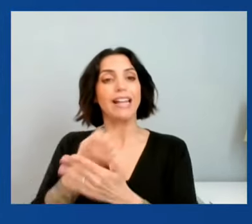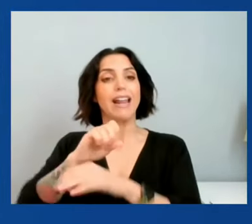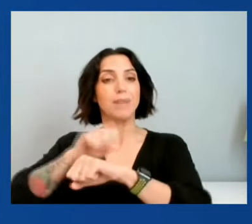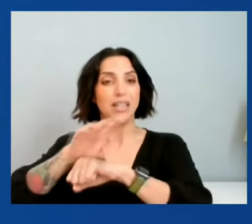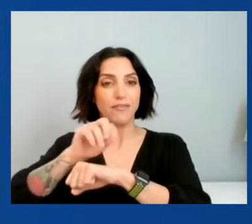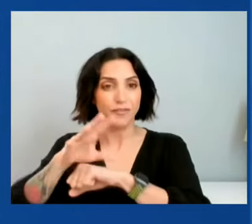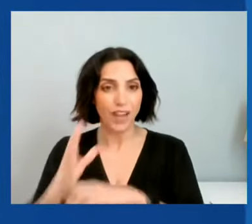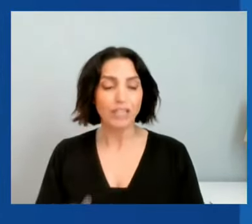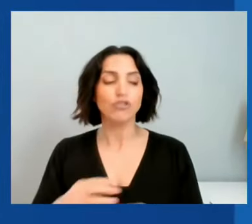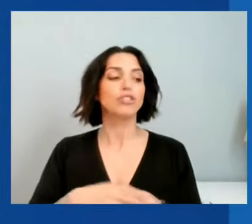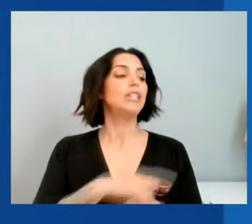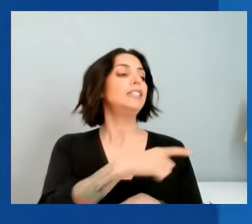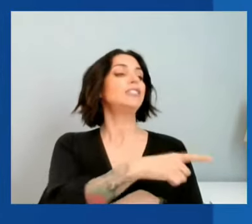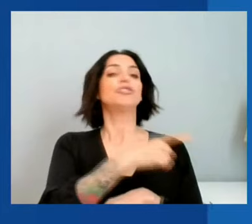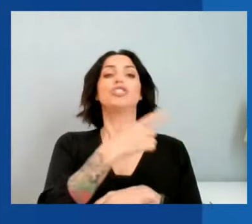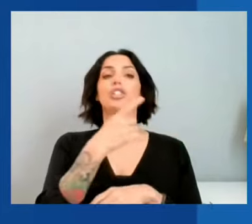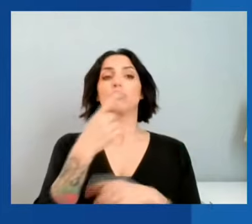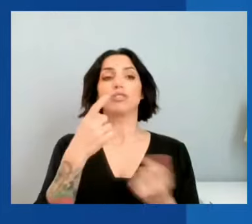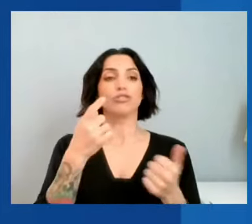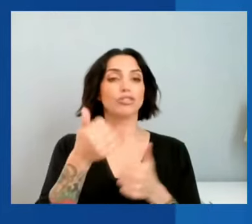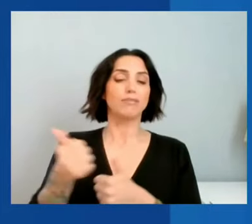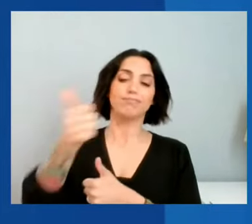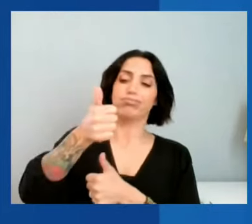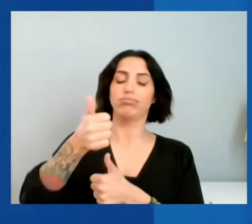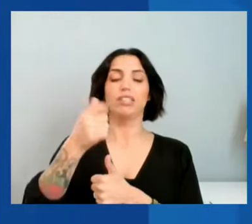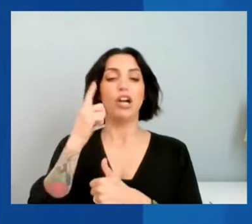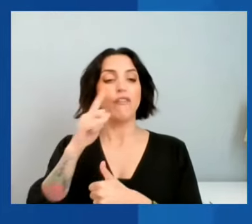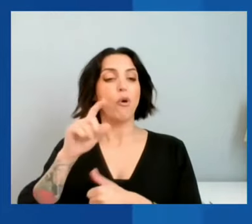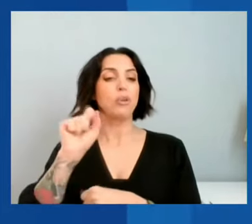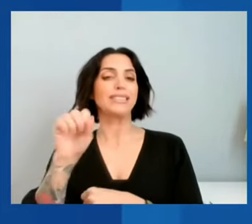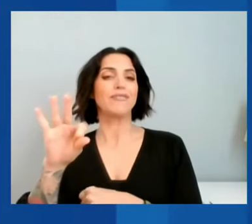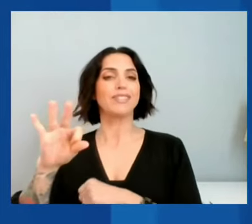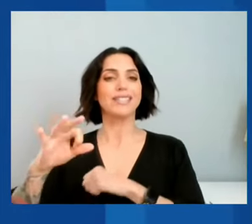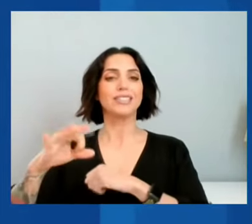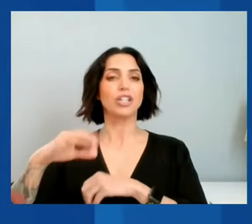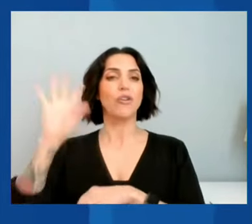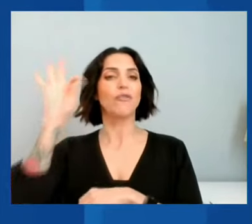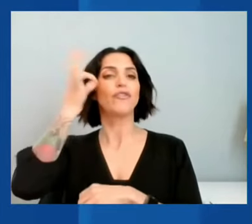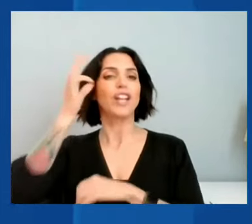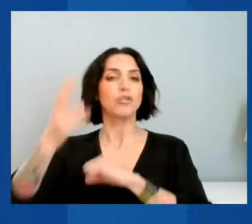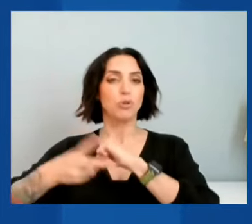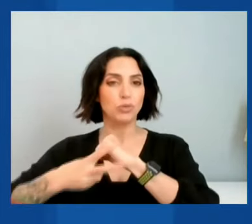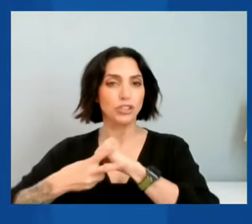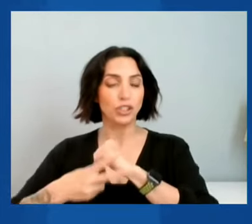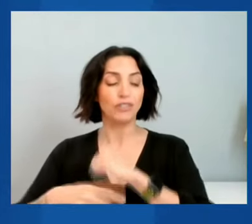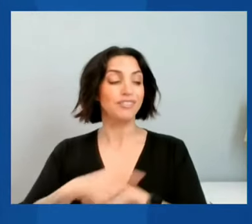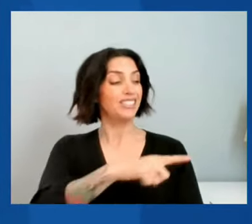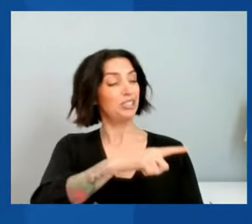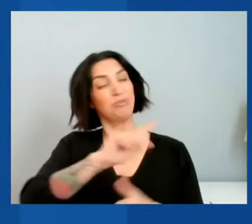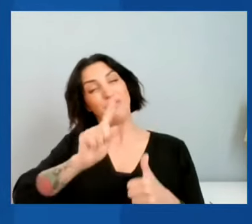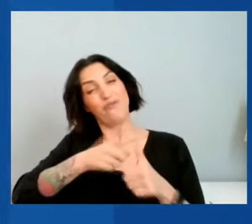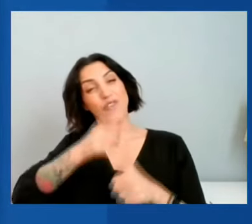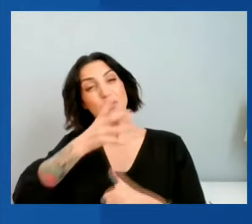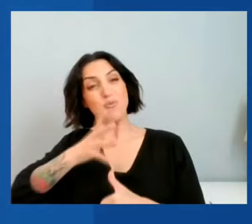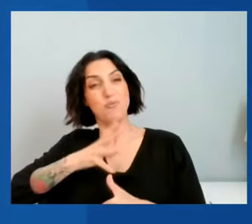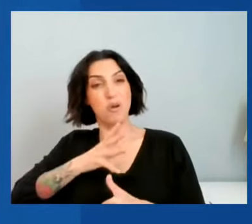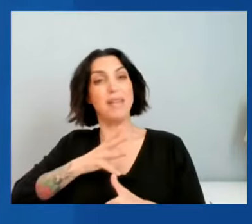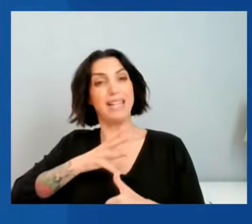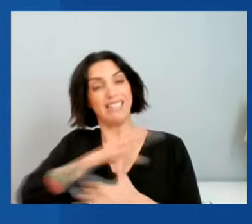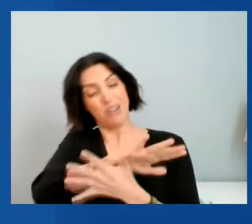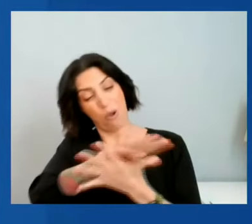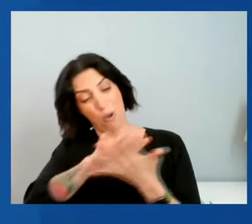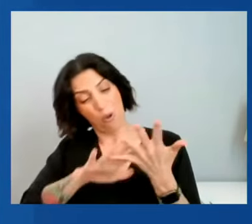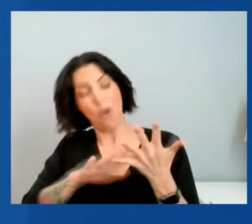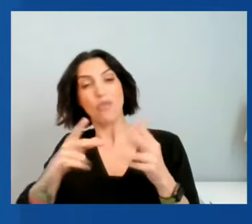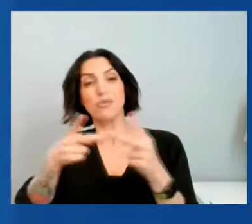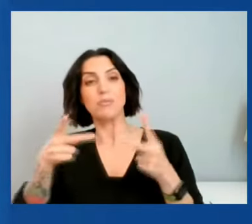Francisco. She was the first woman in each of these positions, just as is the case as Treasury